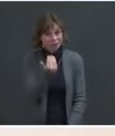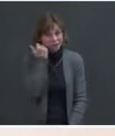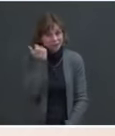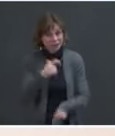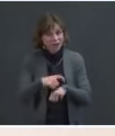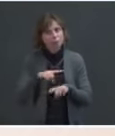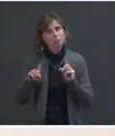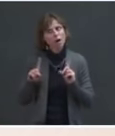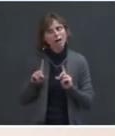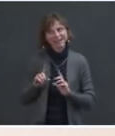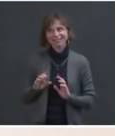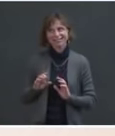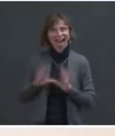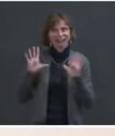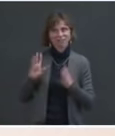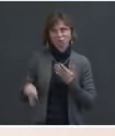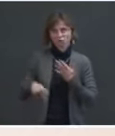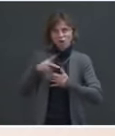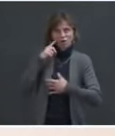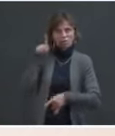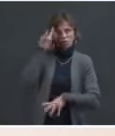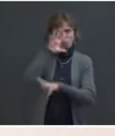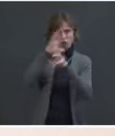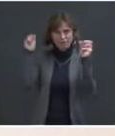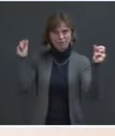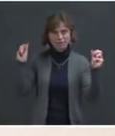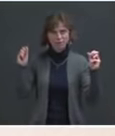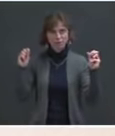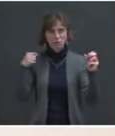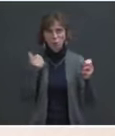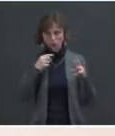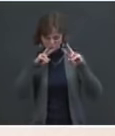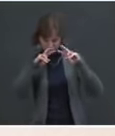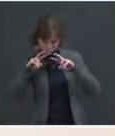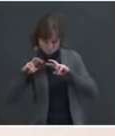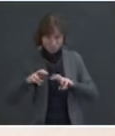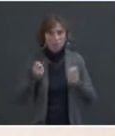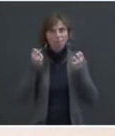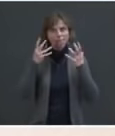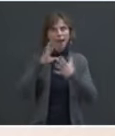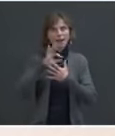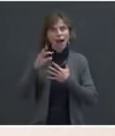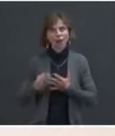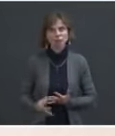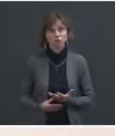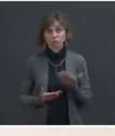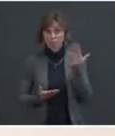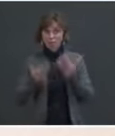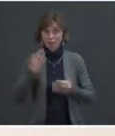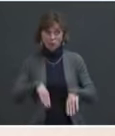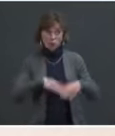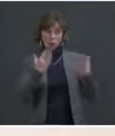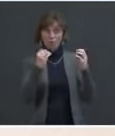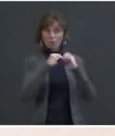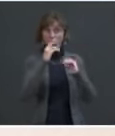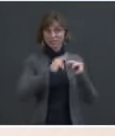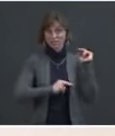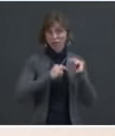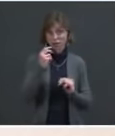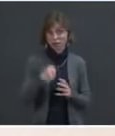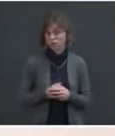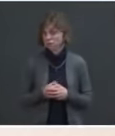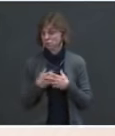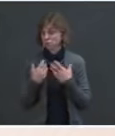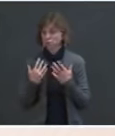a priority for the president. We're looking at a range of options, which include the opening of additional facilities. It includes